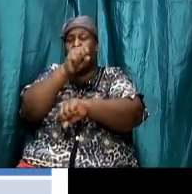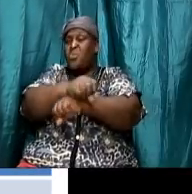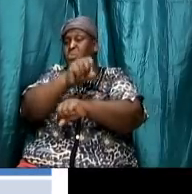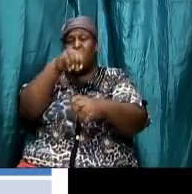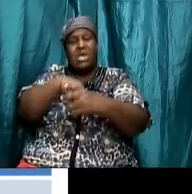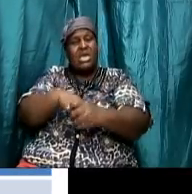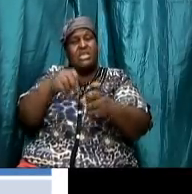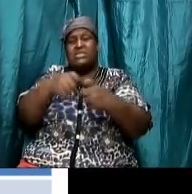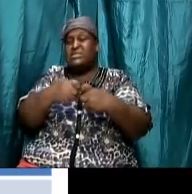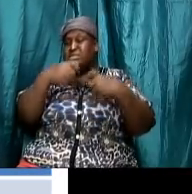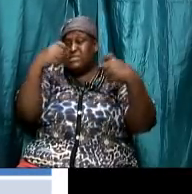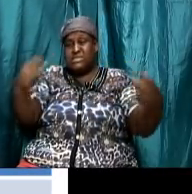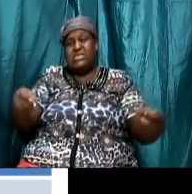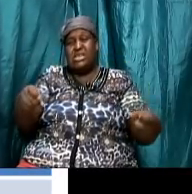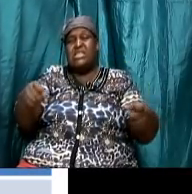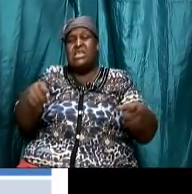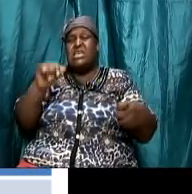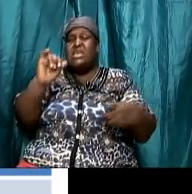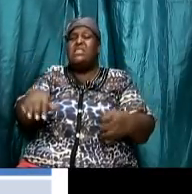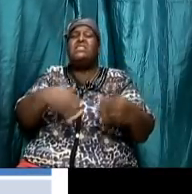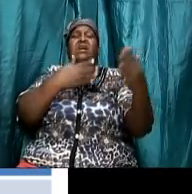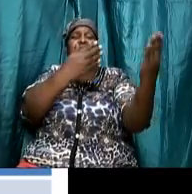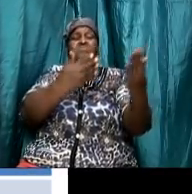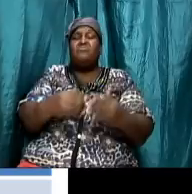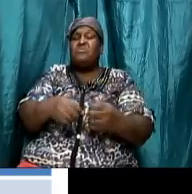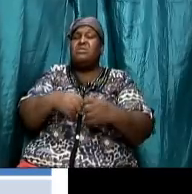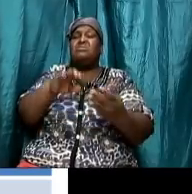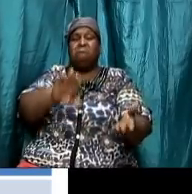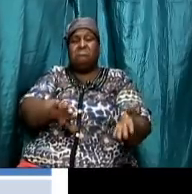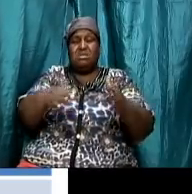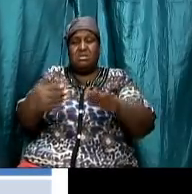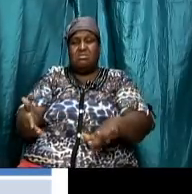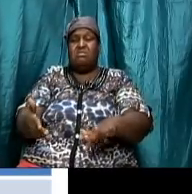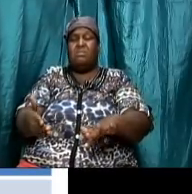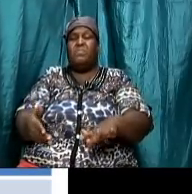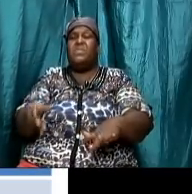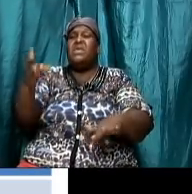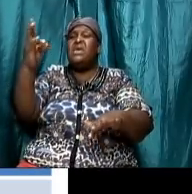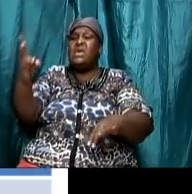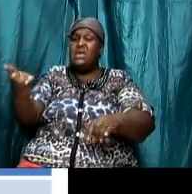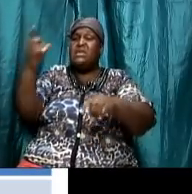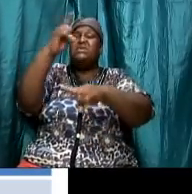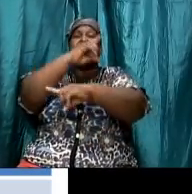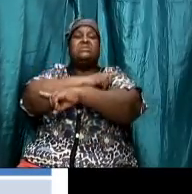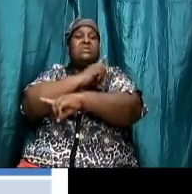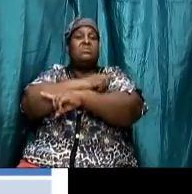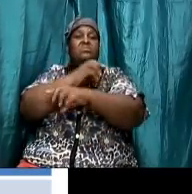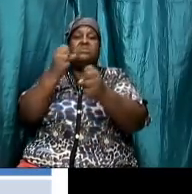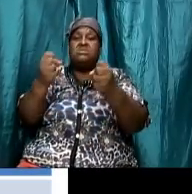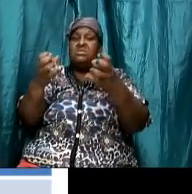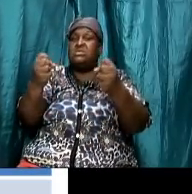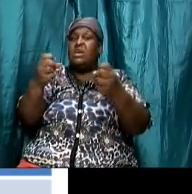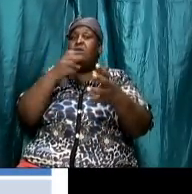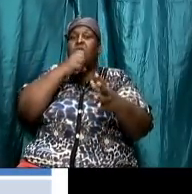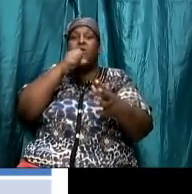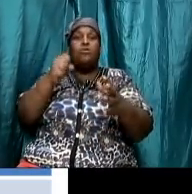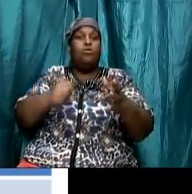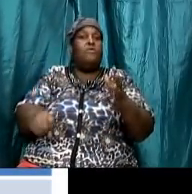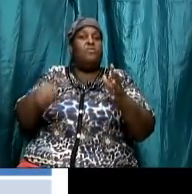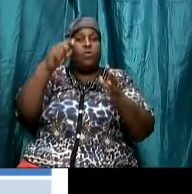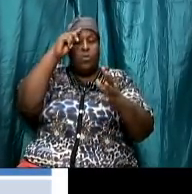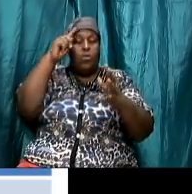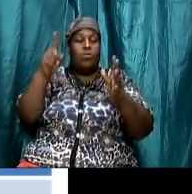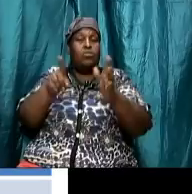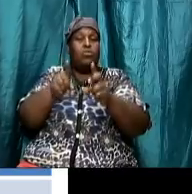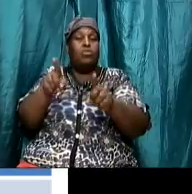produces death the sabbat was the sign of the old covenant it is what distinguished